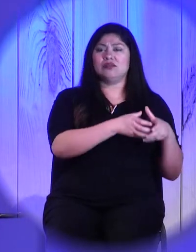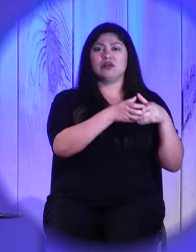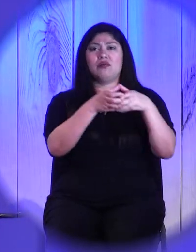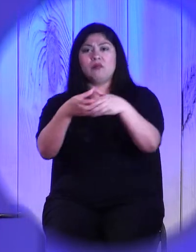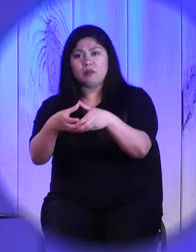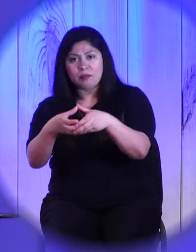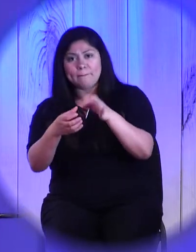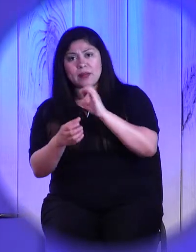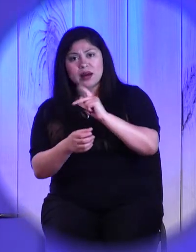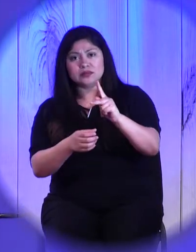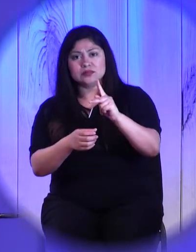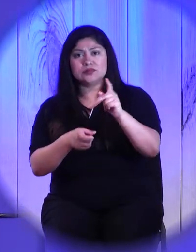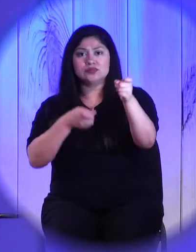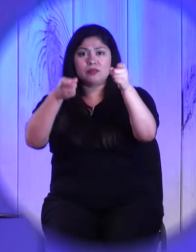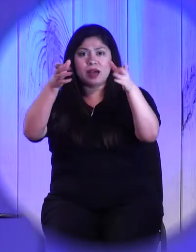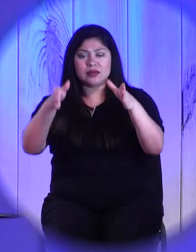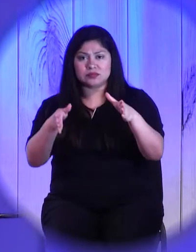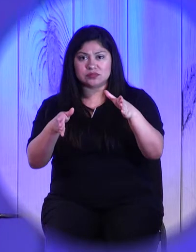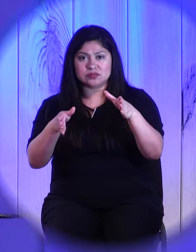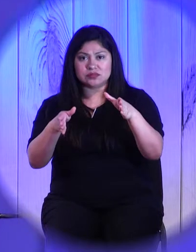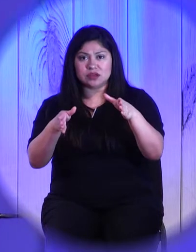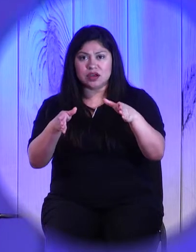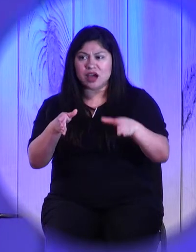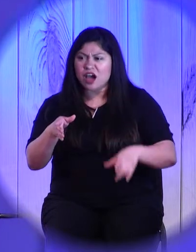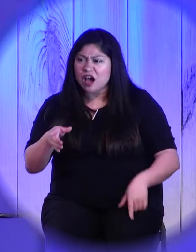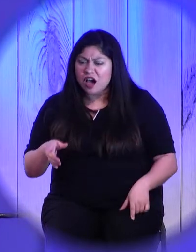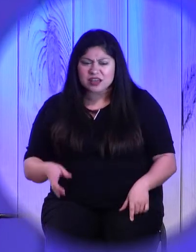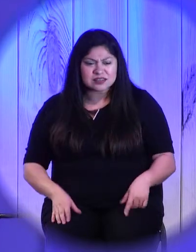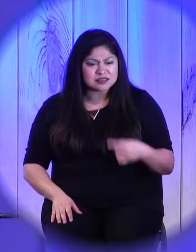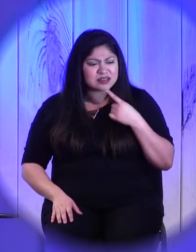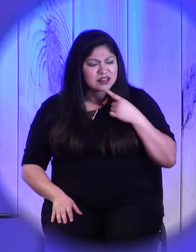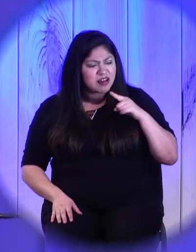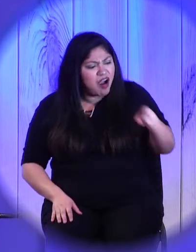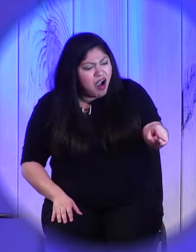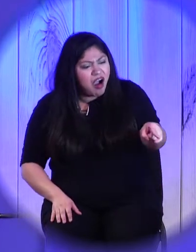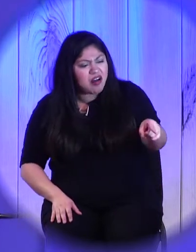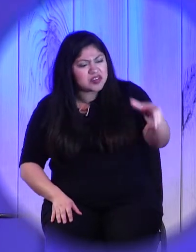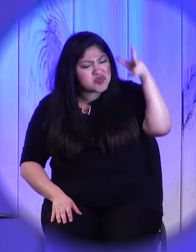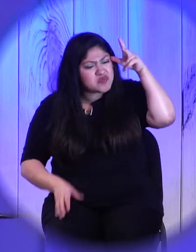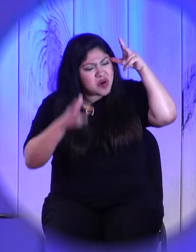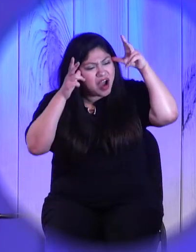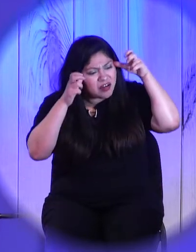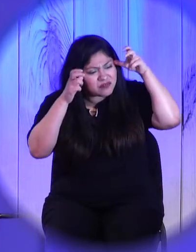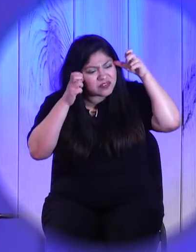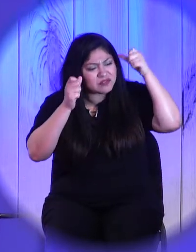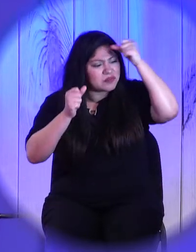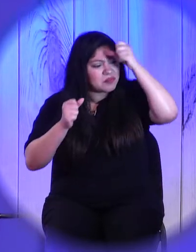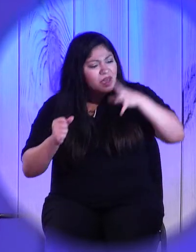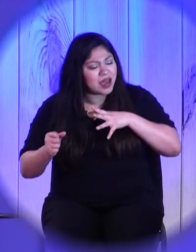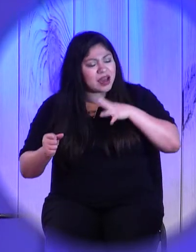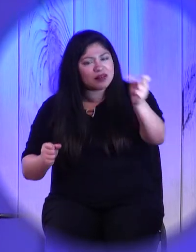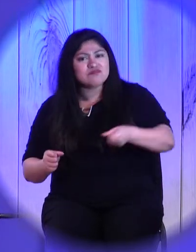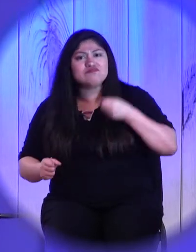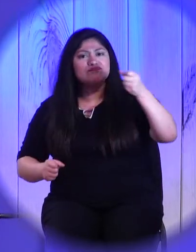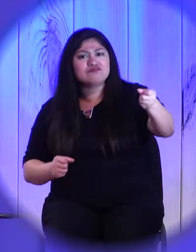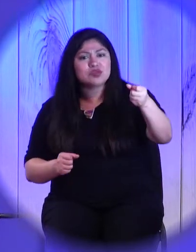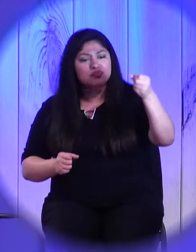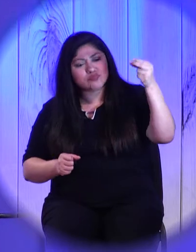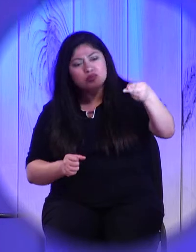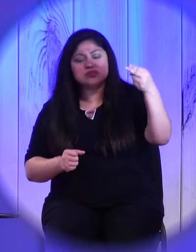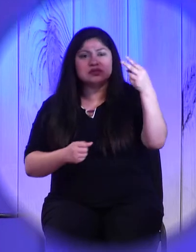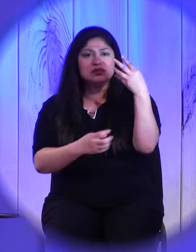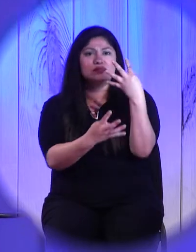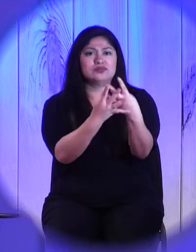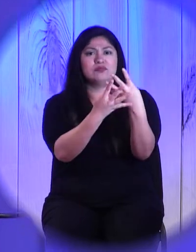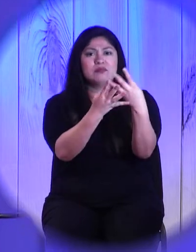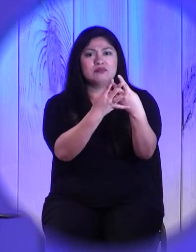master who grows very angry. He calls him not only a wicked man, but he throws him in debtor's prison and now demands that he pay